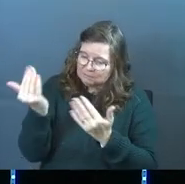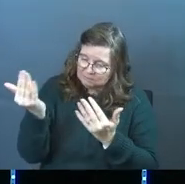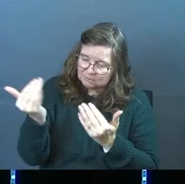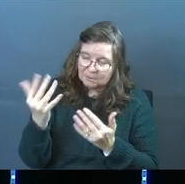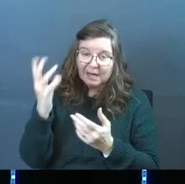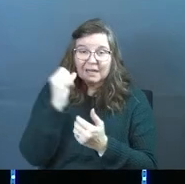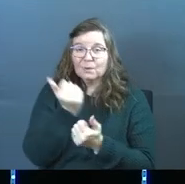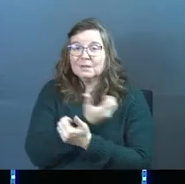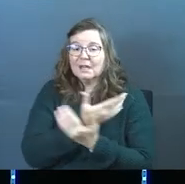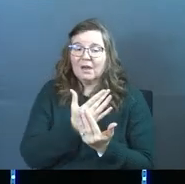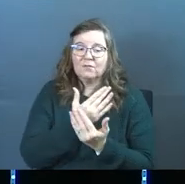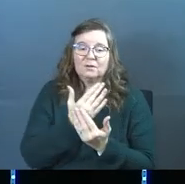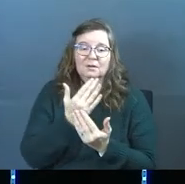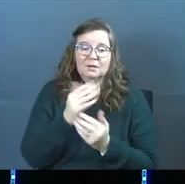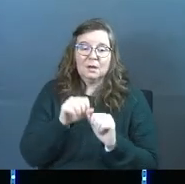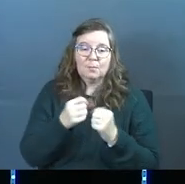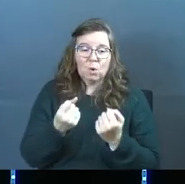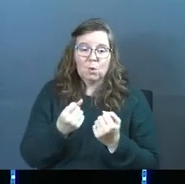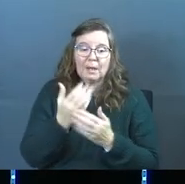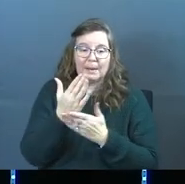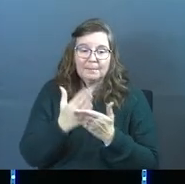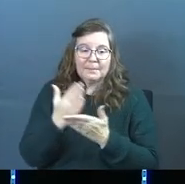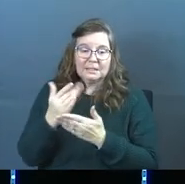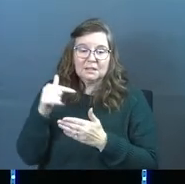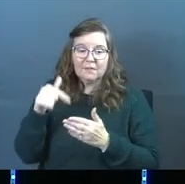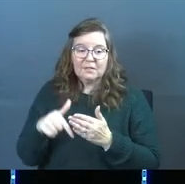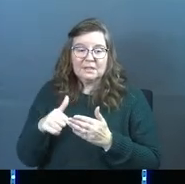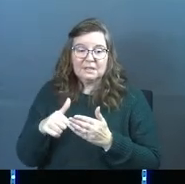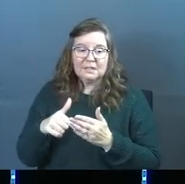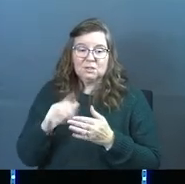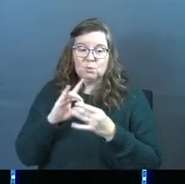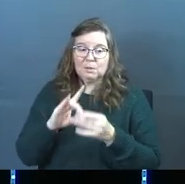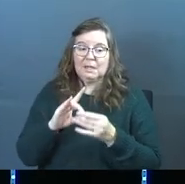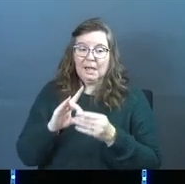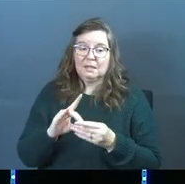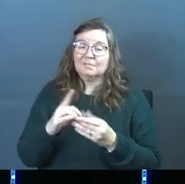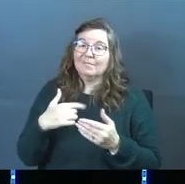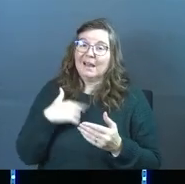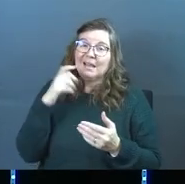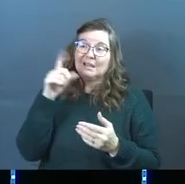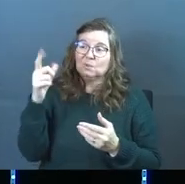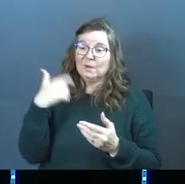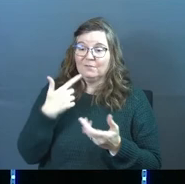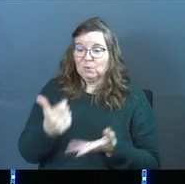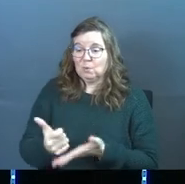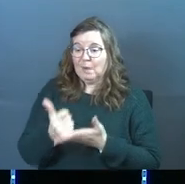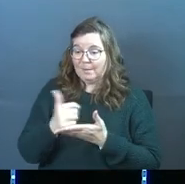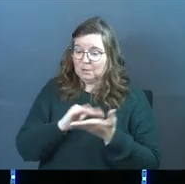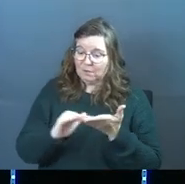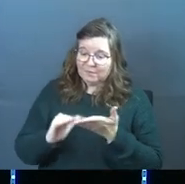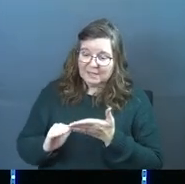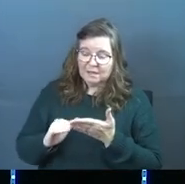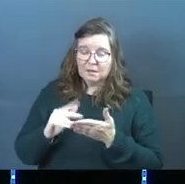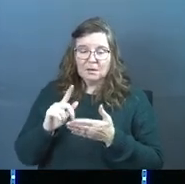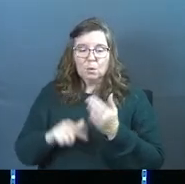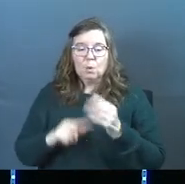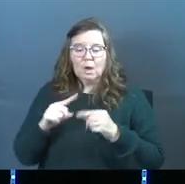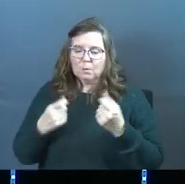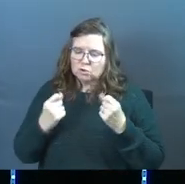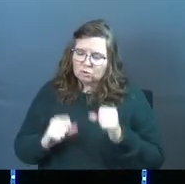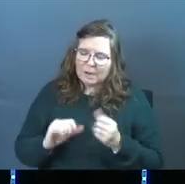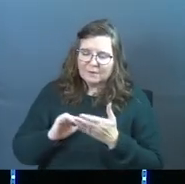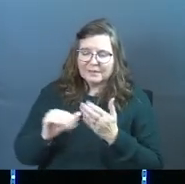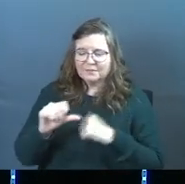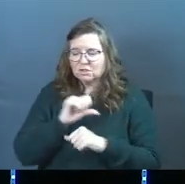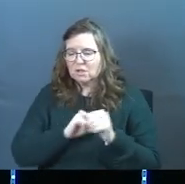And I guess with every single broken piece of this relationship, I guess you're going to have to help us forgive. And when we